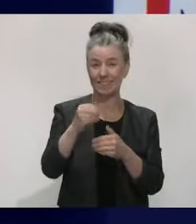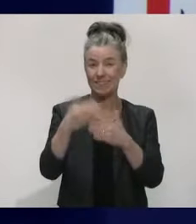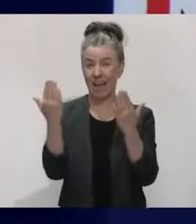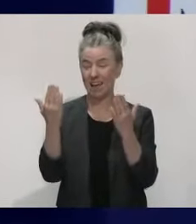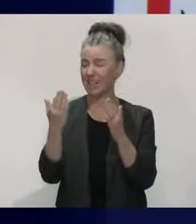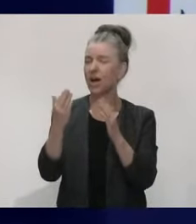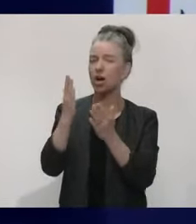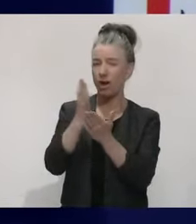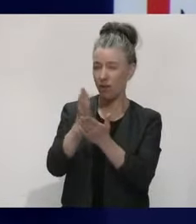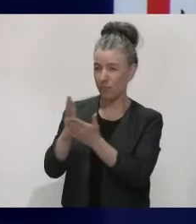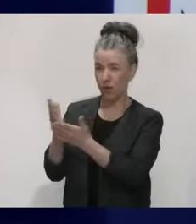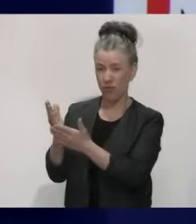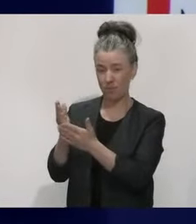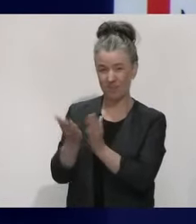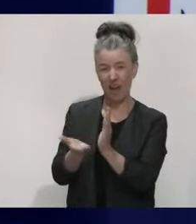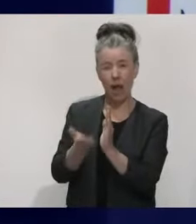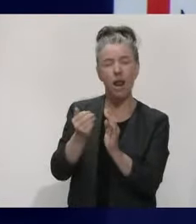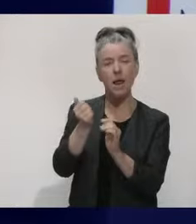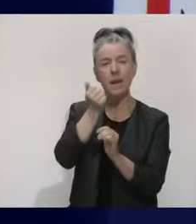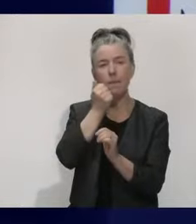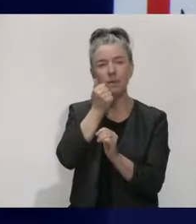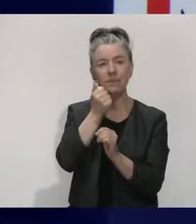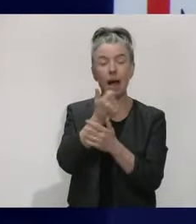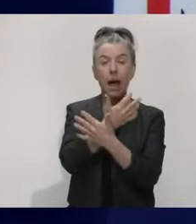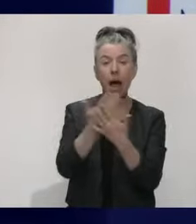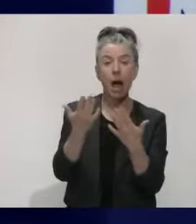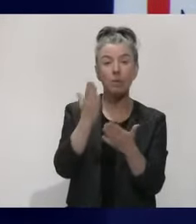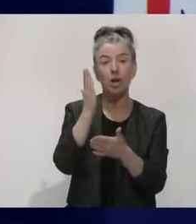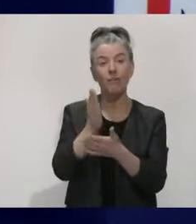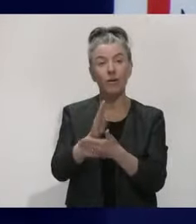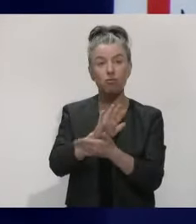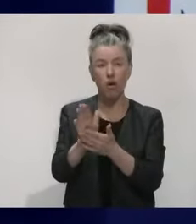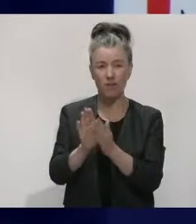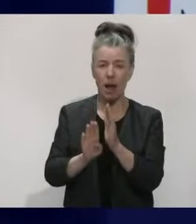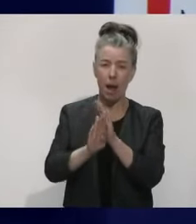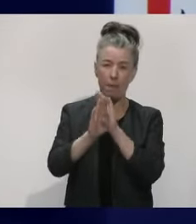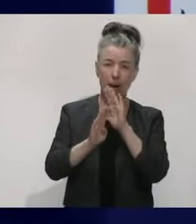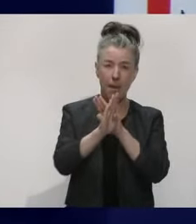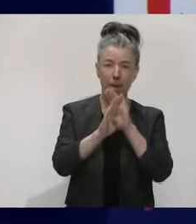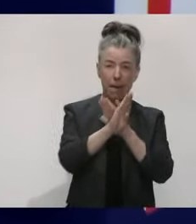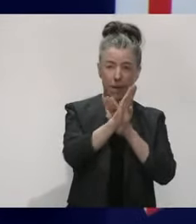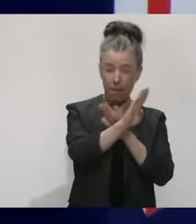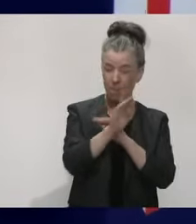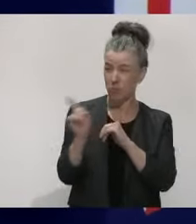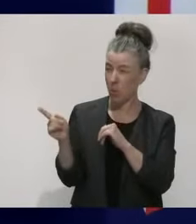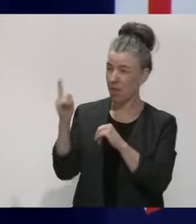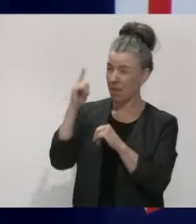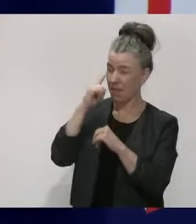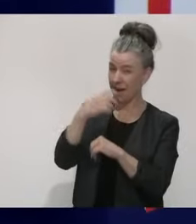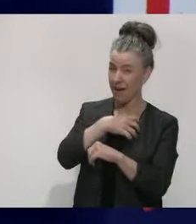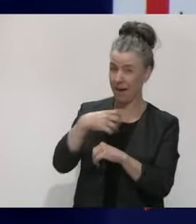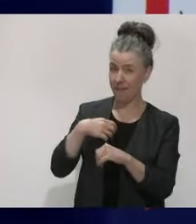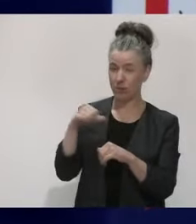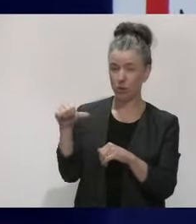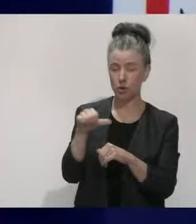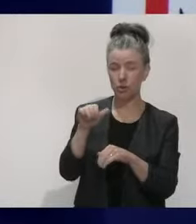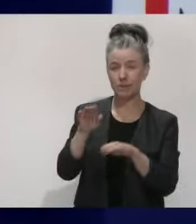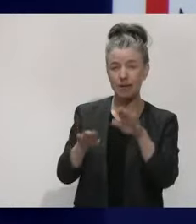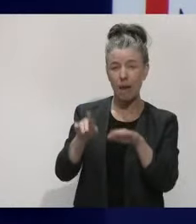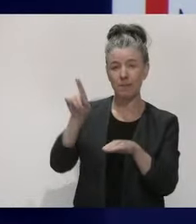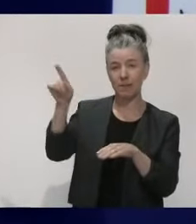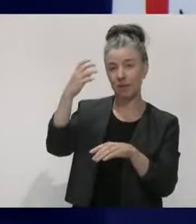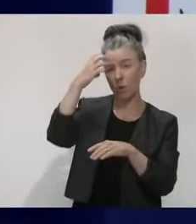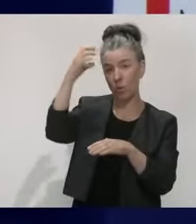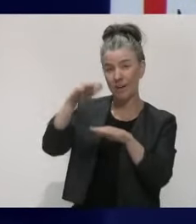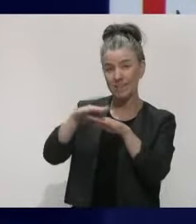coming across the border has increased 233% to 100. Do you think the government needs to consider doing what Queensland has done, their